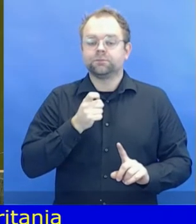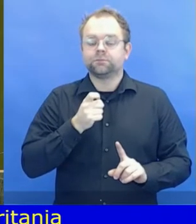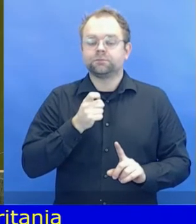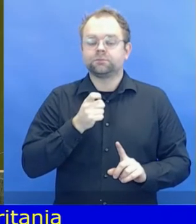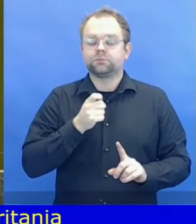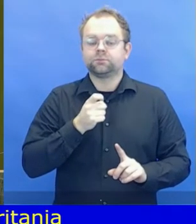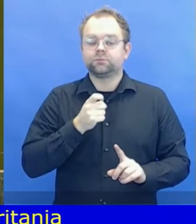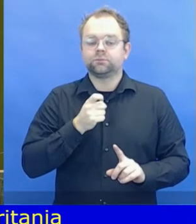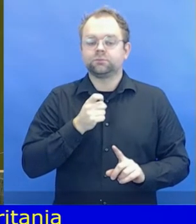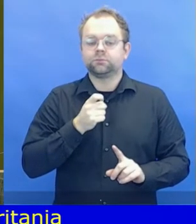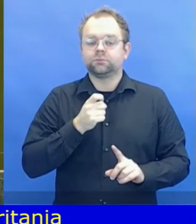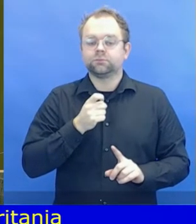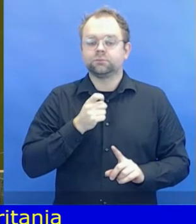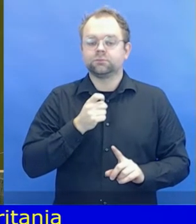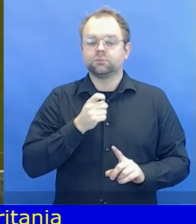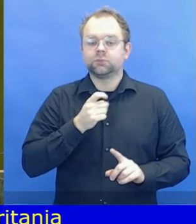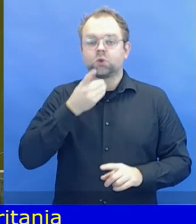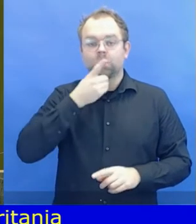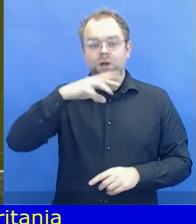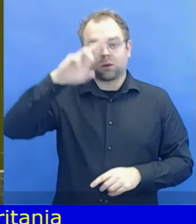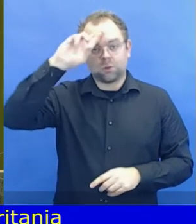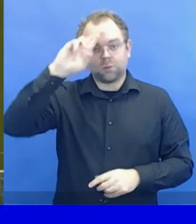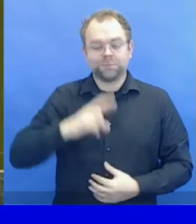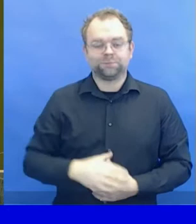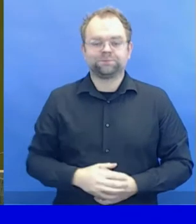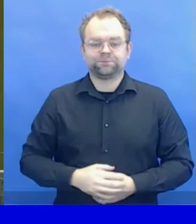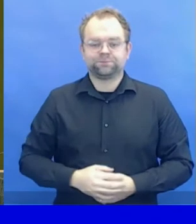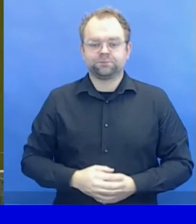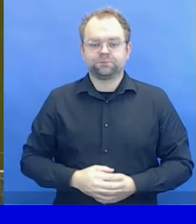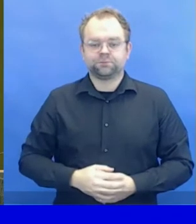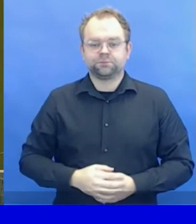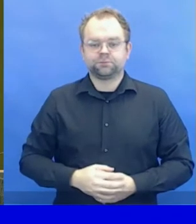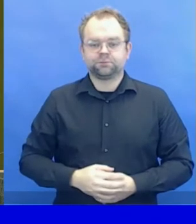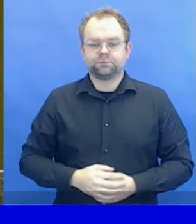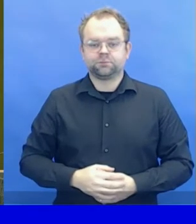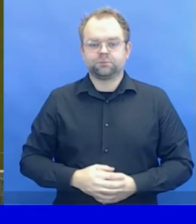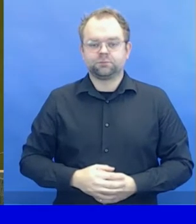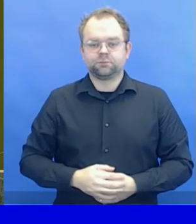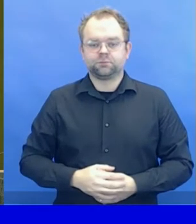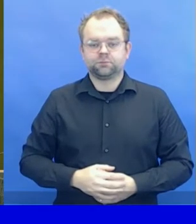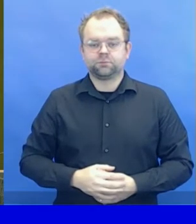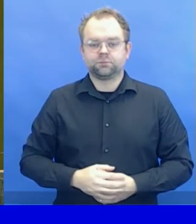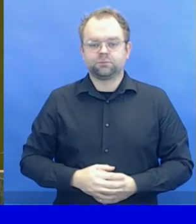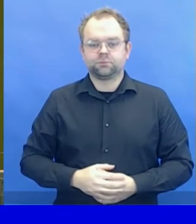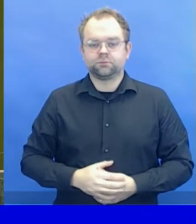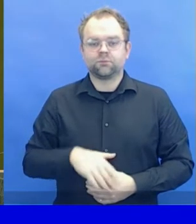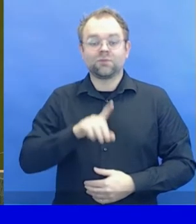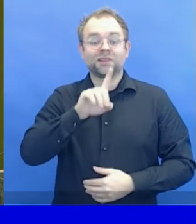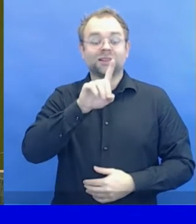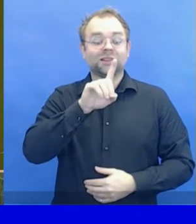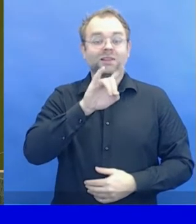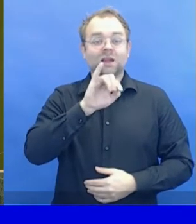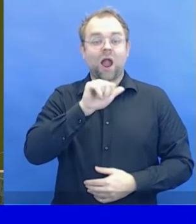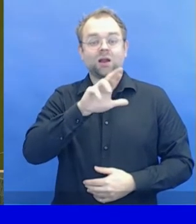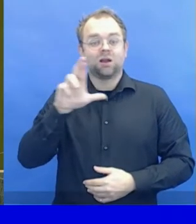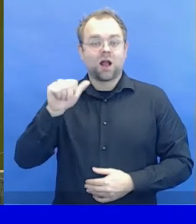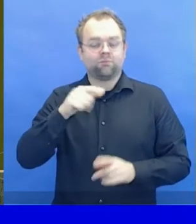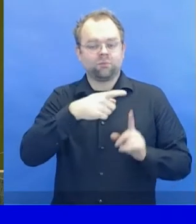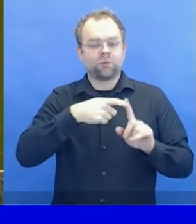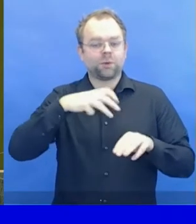Diarra of Mali, Ms. Jerrel Dondorvorjok from Mongolia,